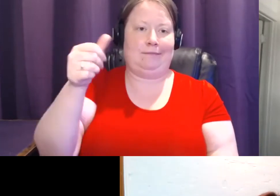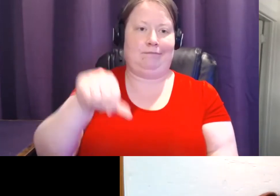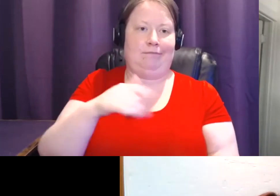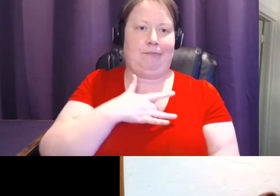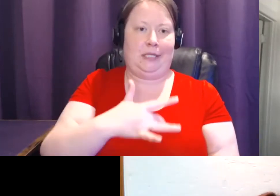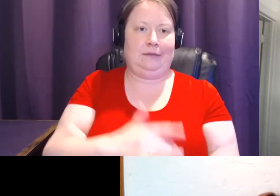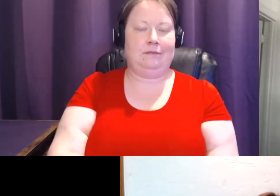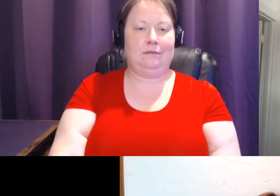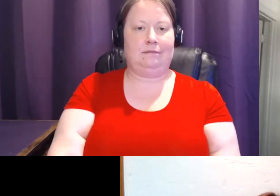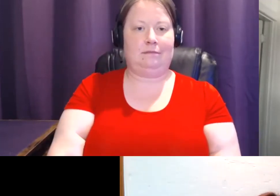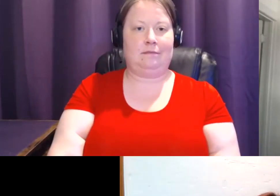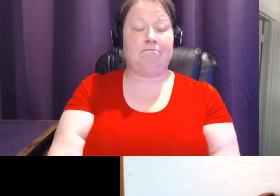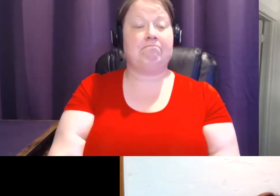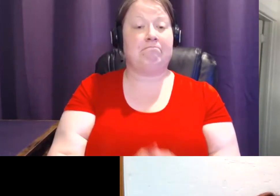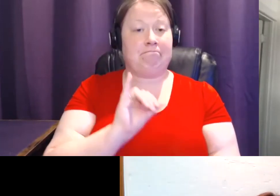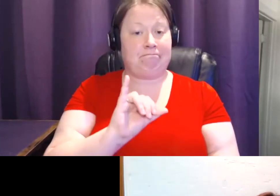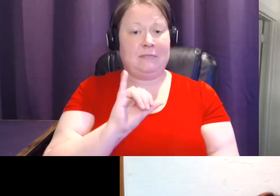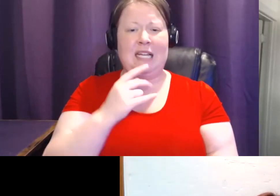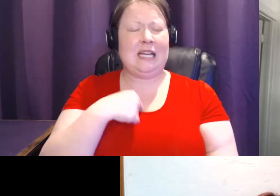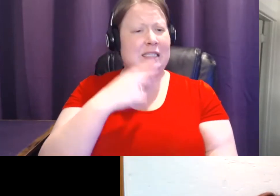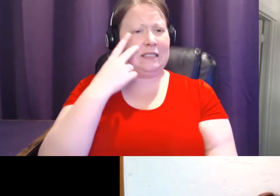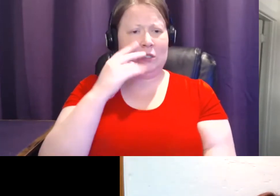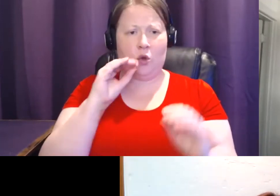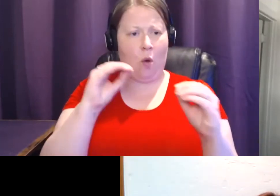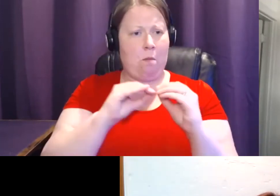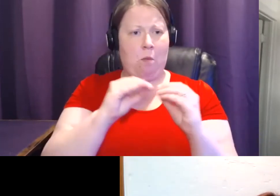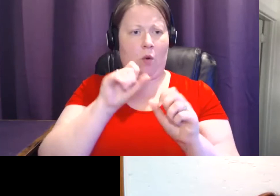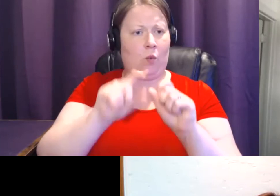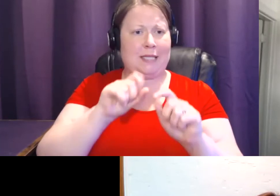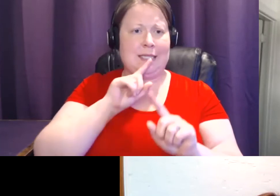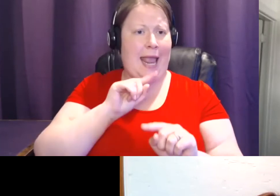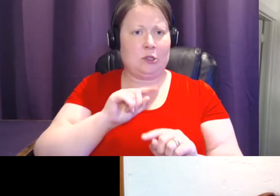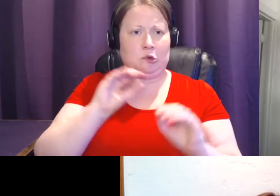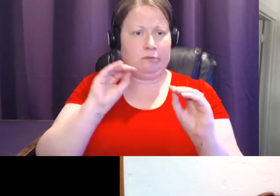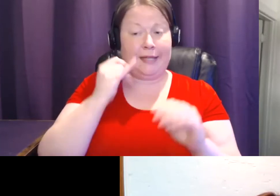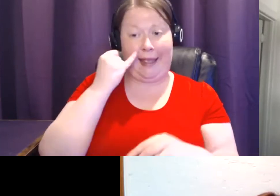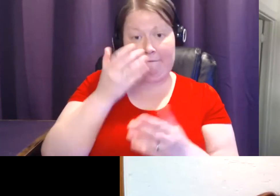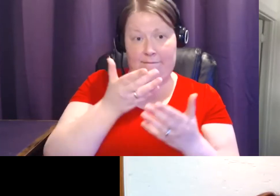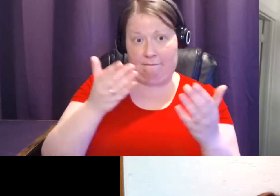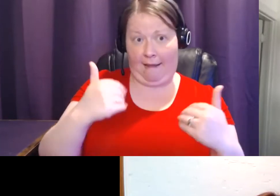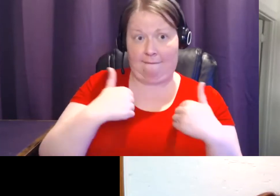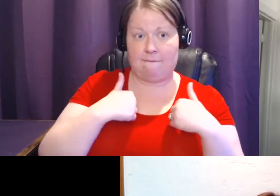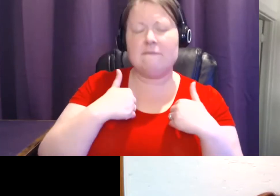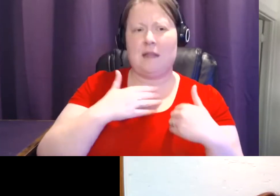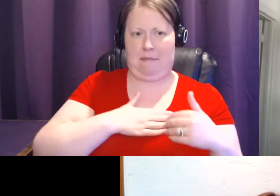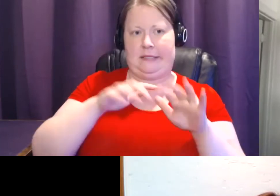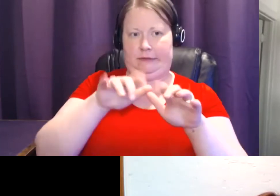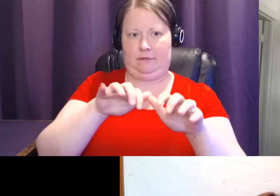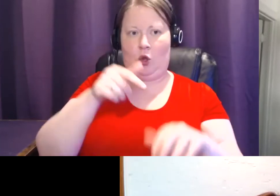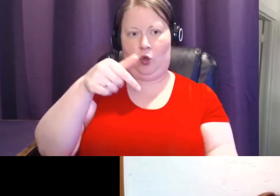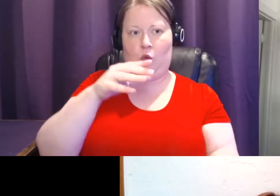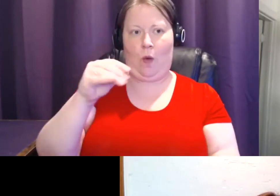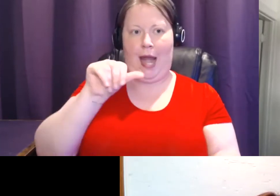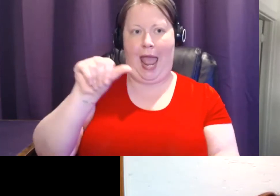I don't see any more questions. answers coming in. If anybody has one, please type it in your Q&A